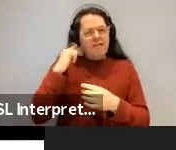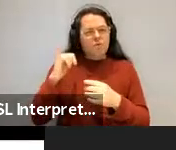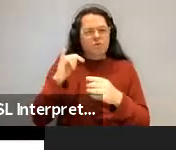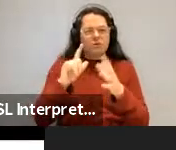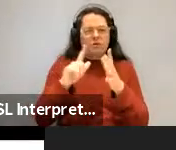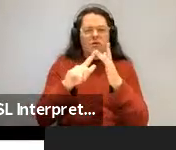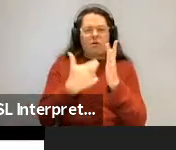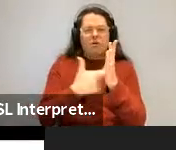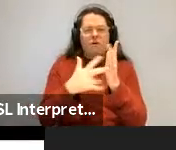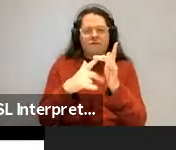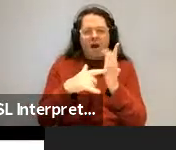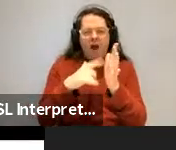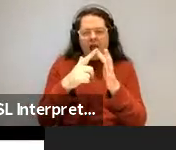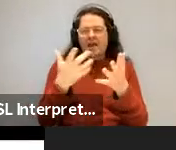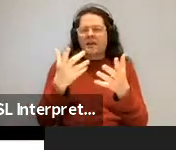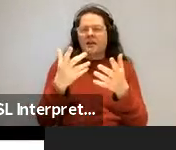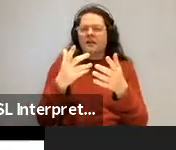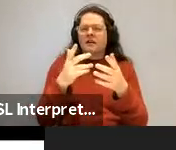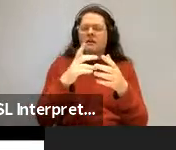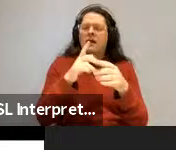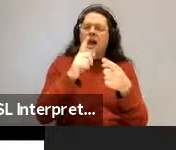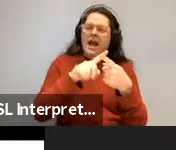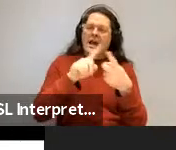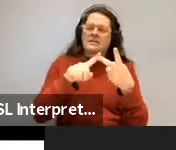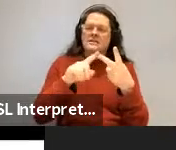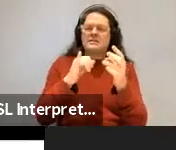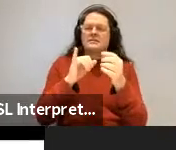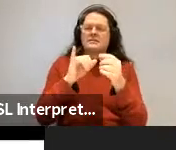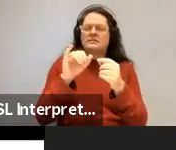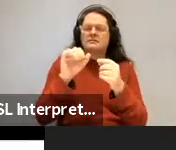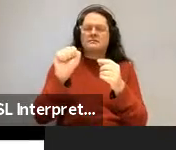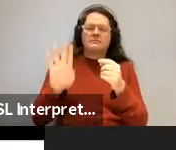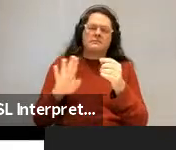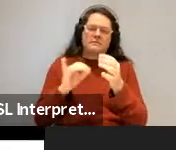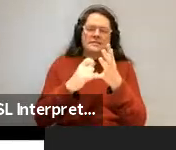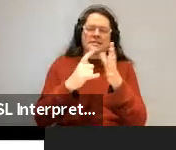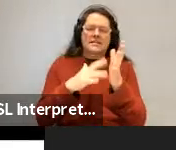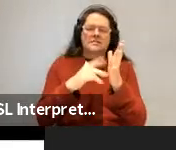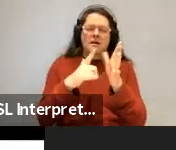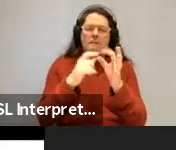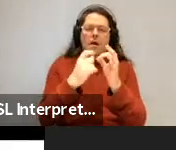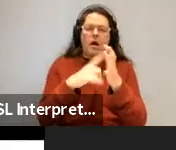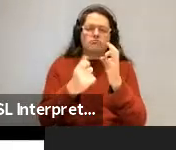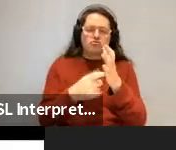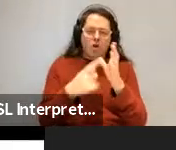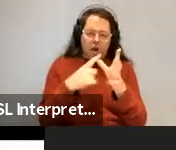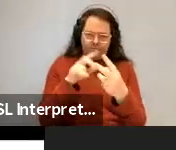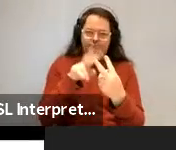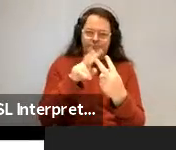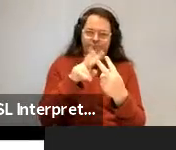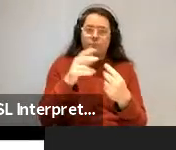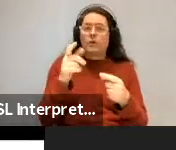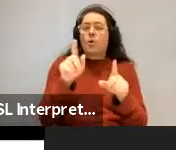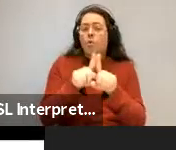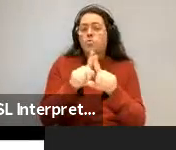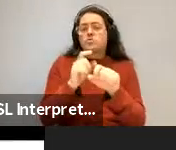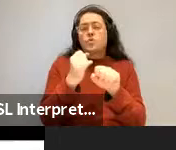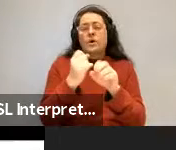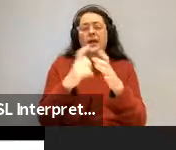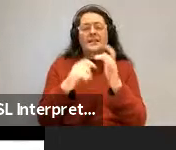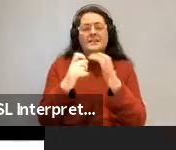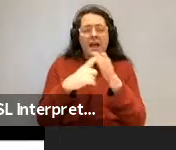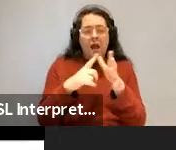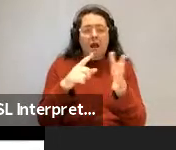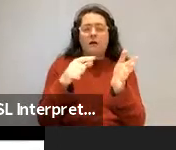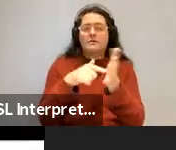Richard and Santa Barbara for Kyle. And this is following work on Gildea and Temprale in 2007 using the same kind of methods they're